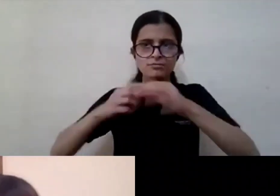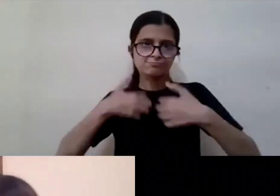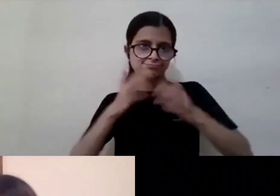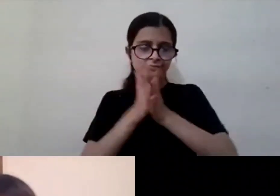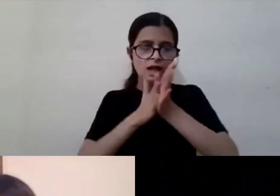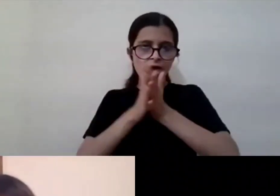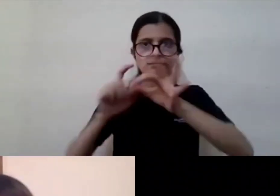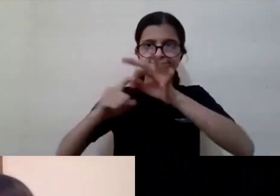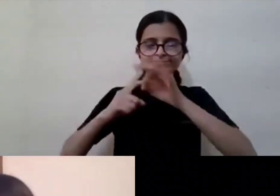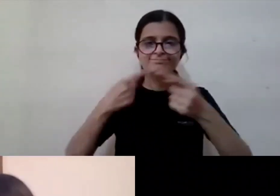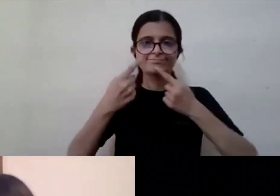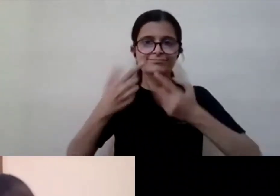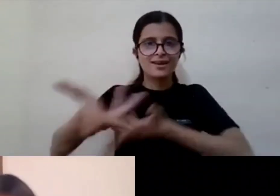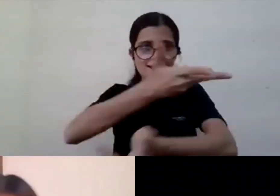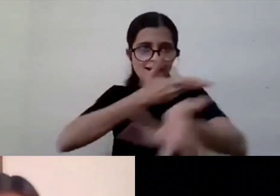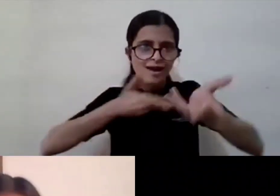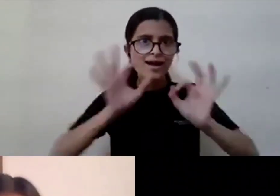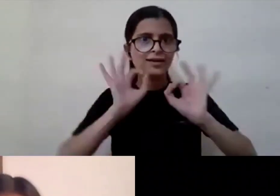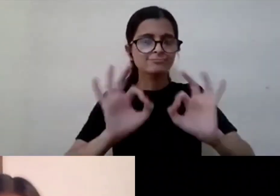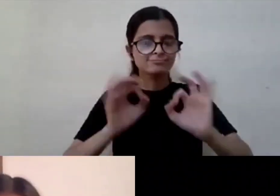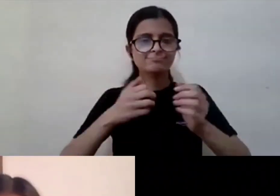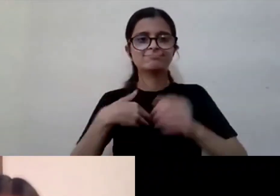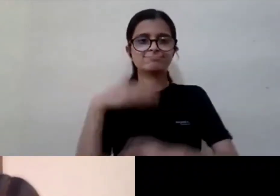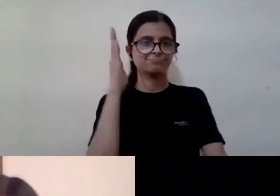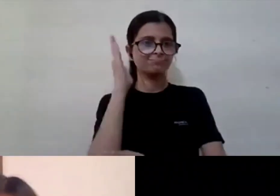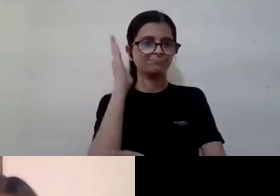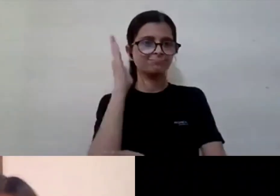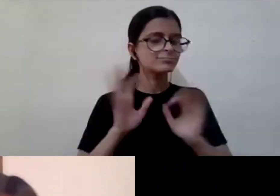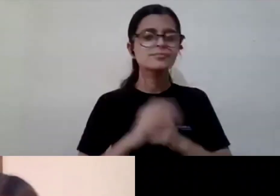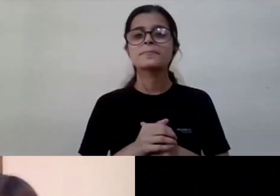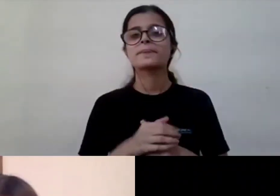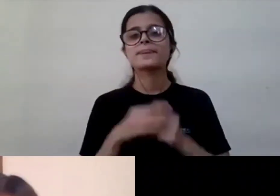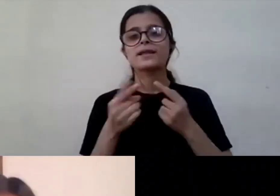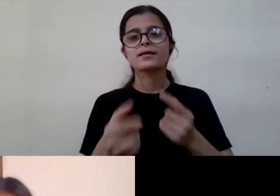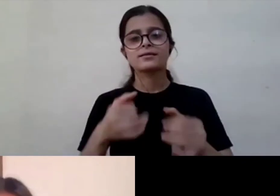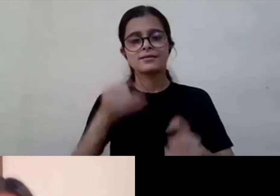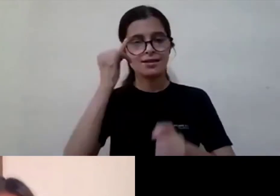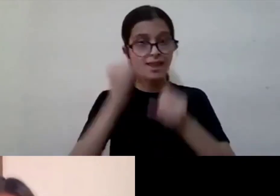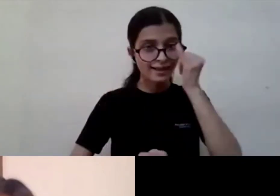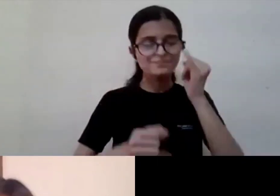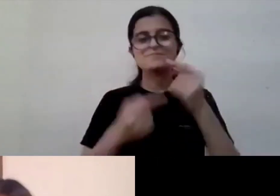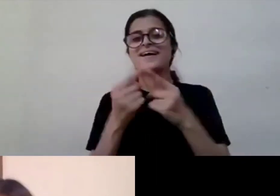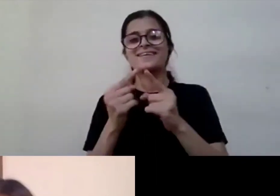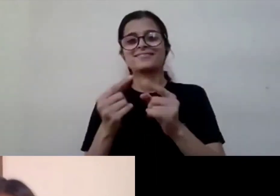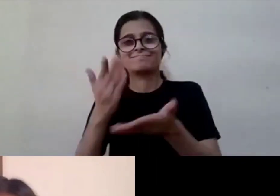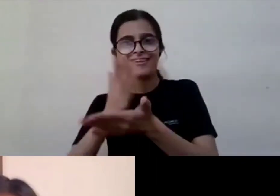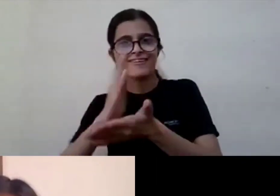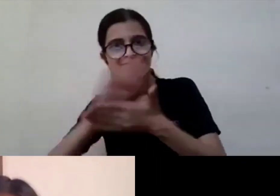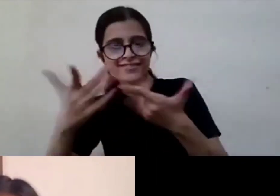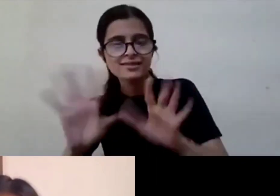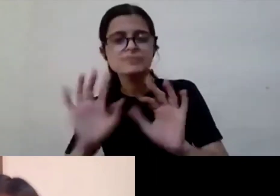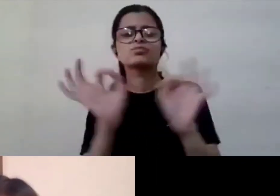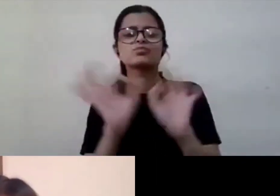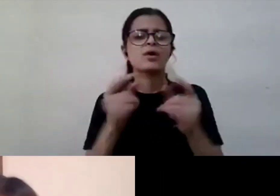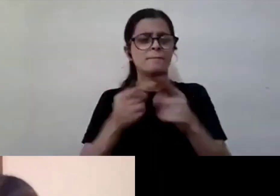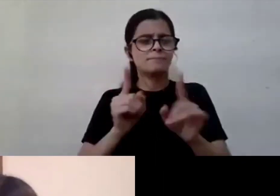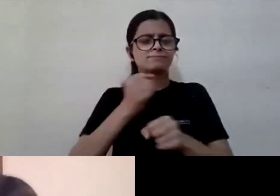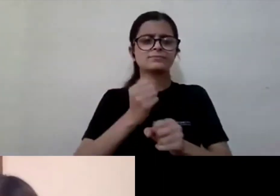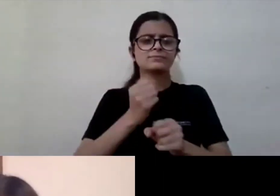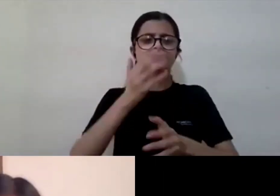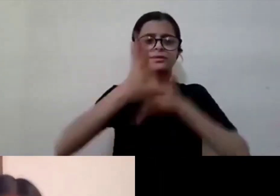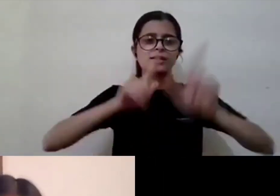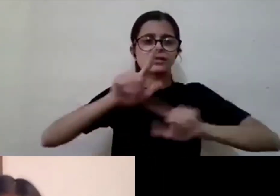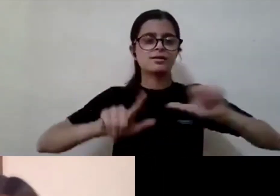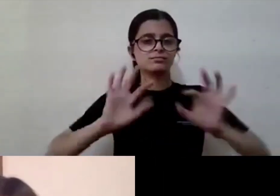session interactive and even more engaging and last but not least the sign language interpreters gargi and